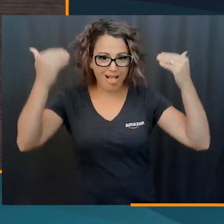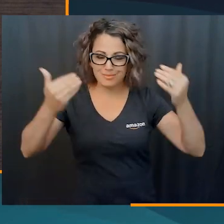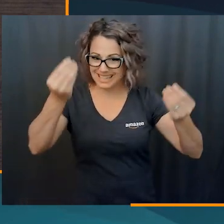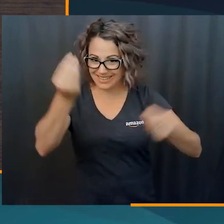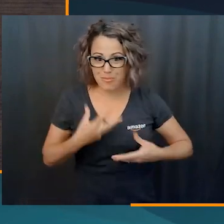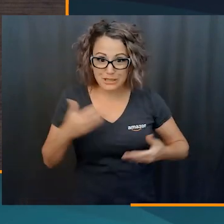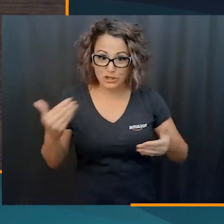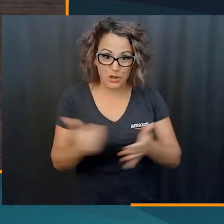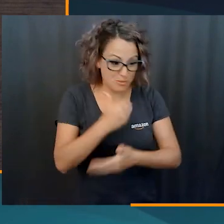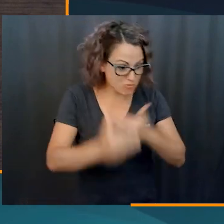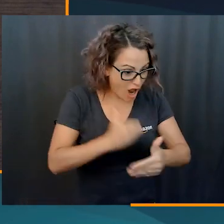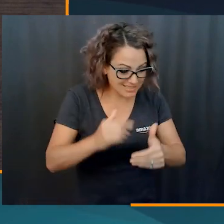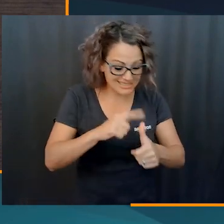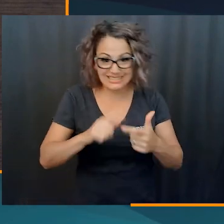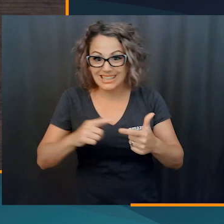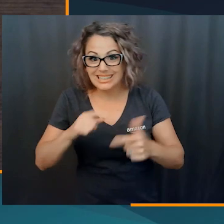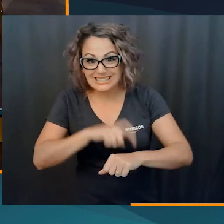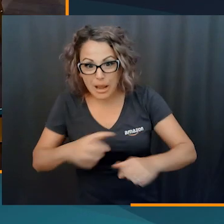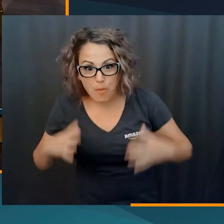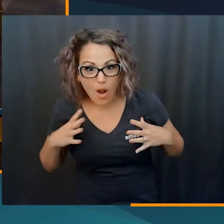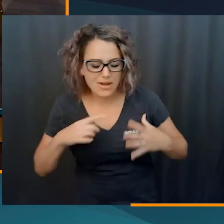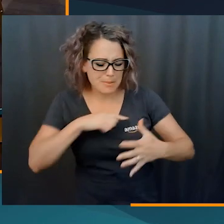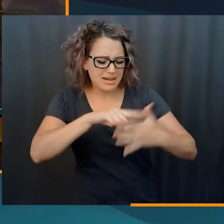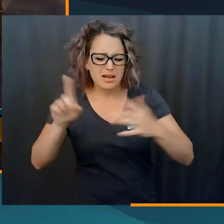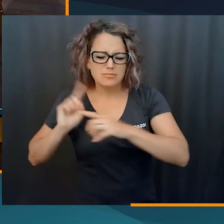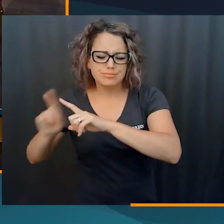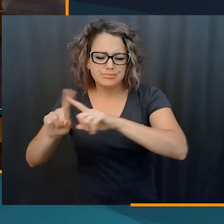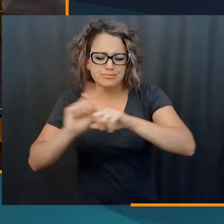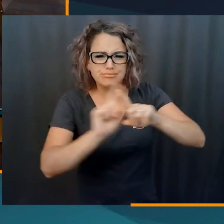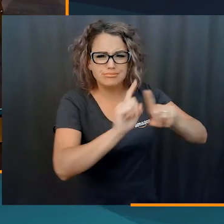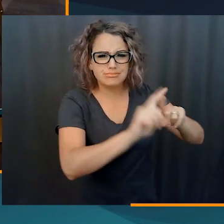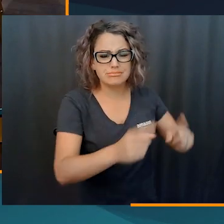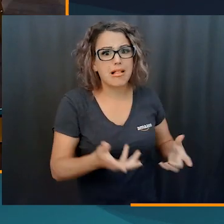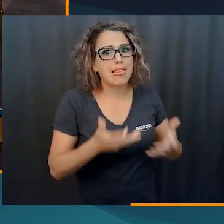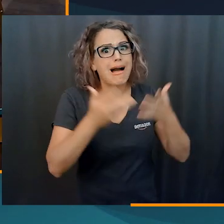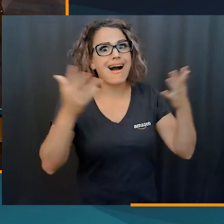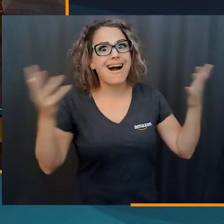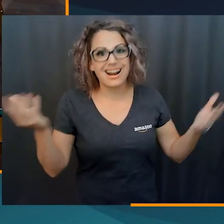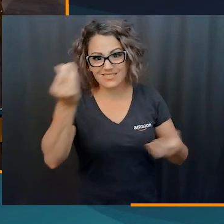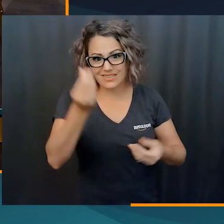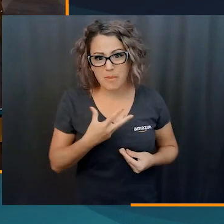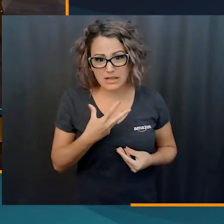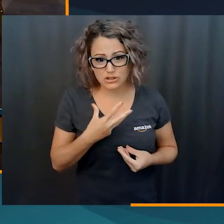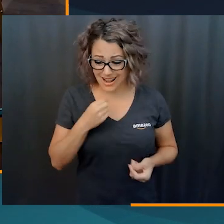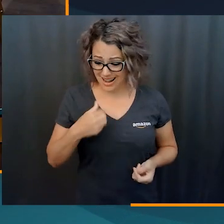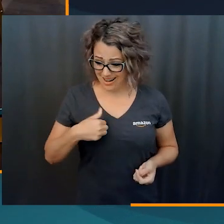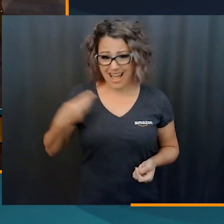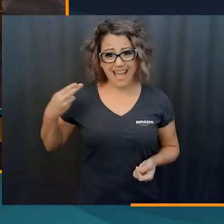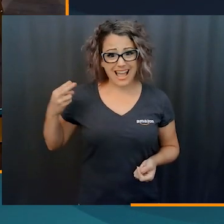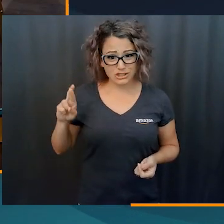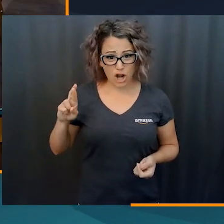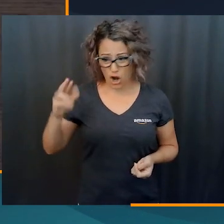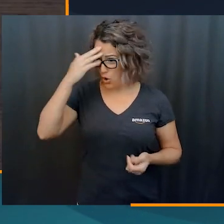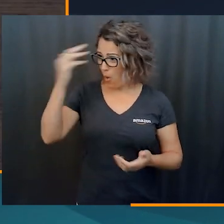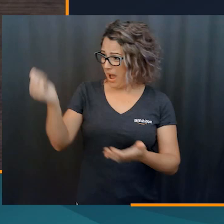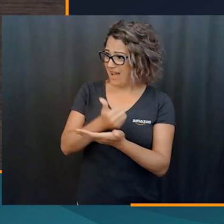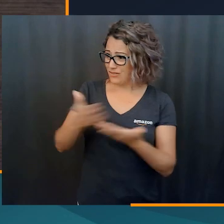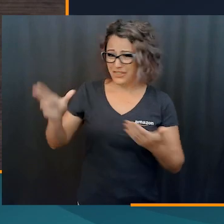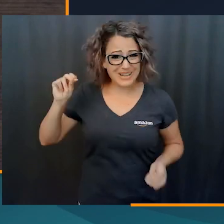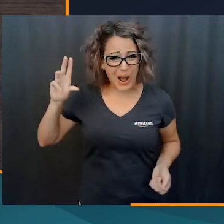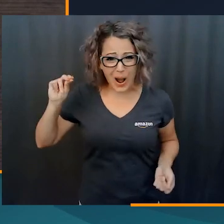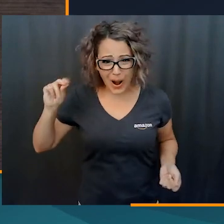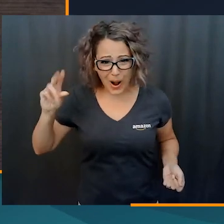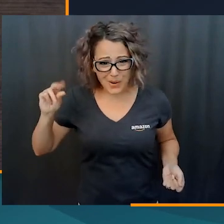equate it to drinking from a fire hose, right? Like you have to learn about your process, you have to learn about time off options, you have to learn about all these different things. We